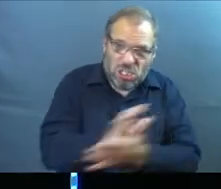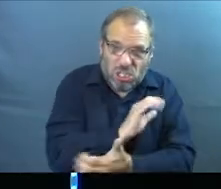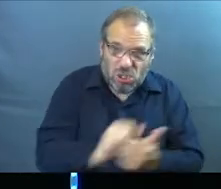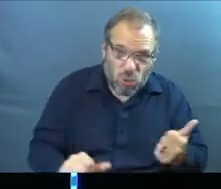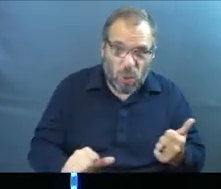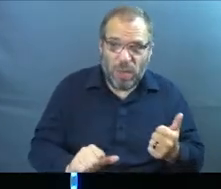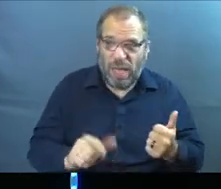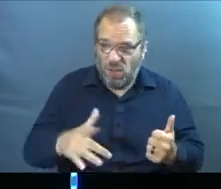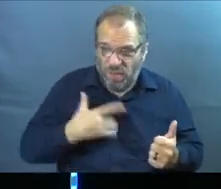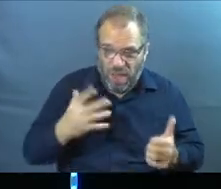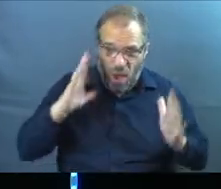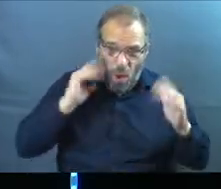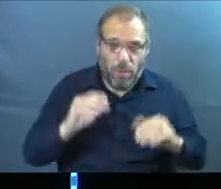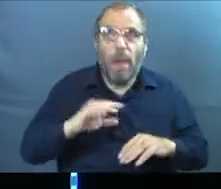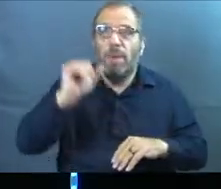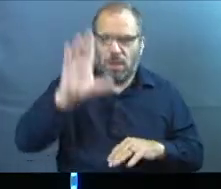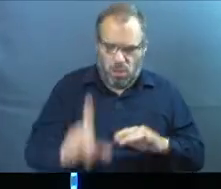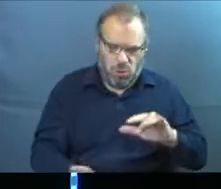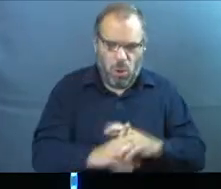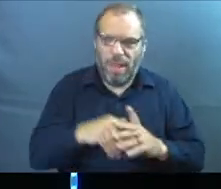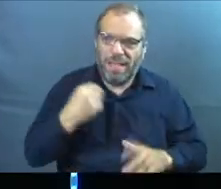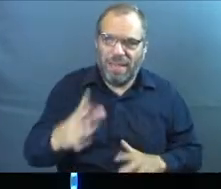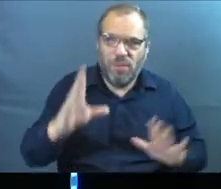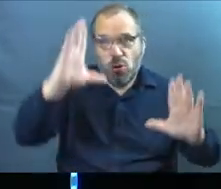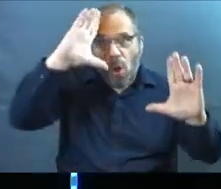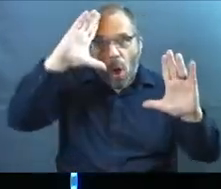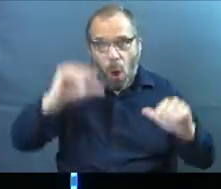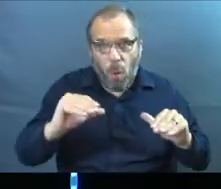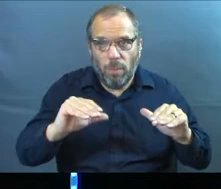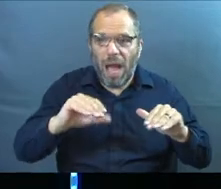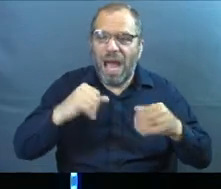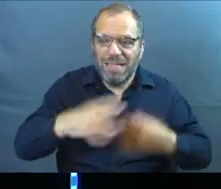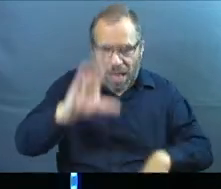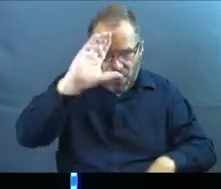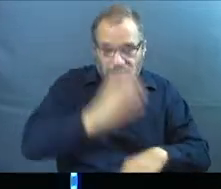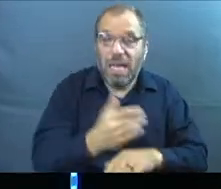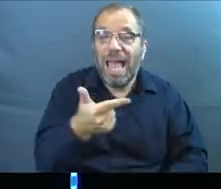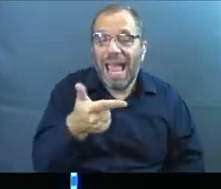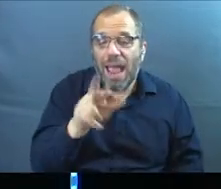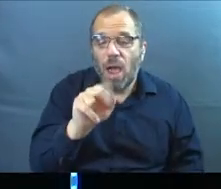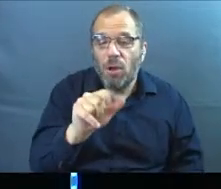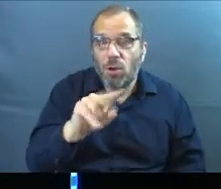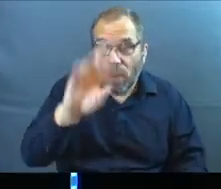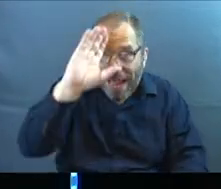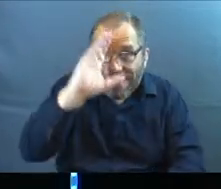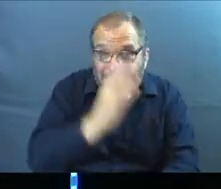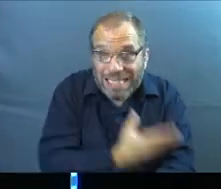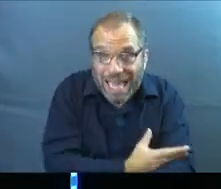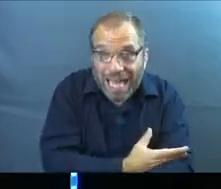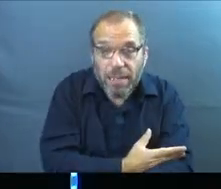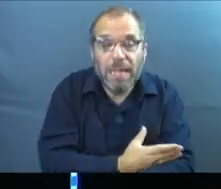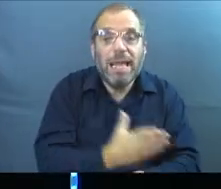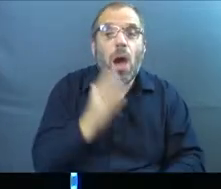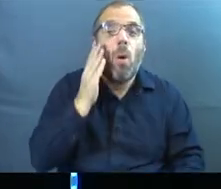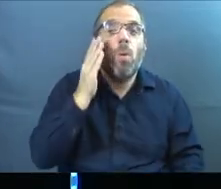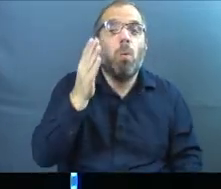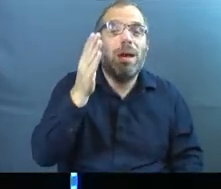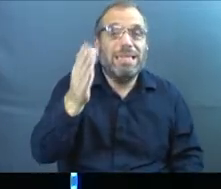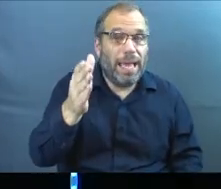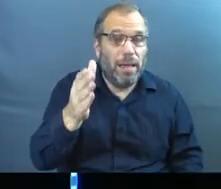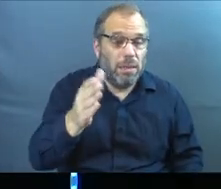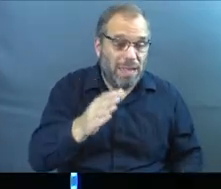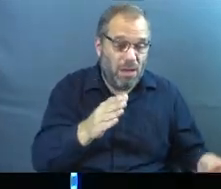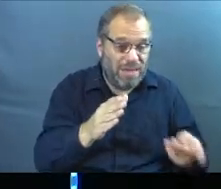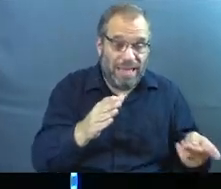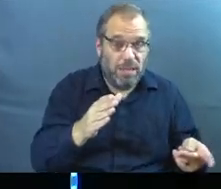and you felt hopeless, and God is coming, and he's restored that. God has given you another son, a grandson, and one day, she doesn't know this,